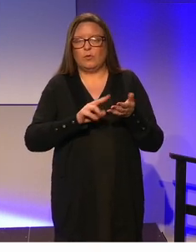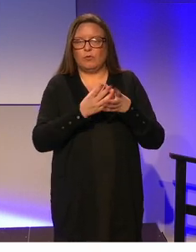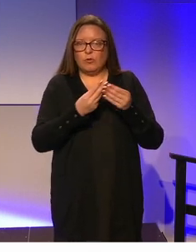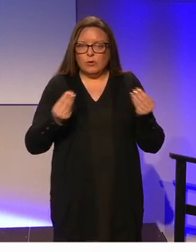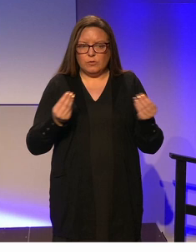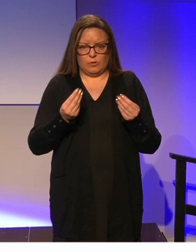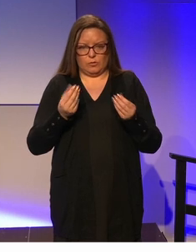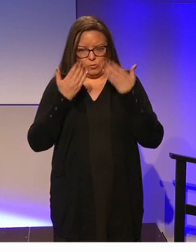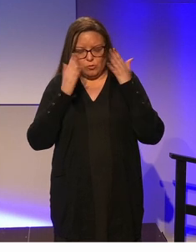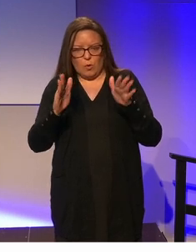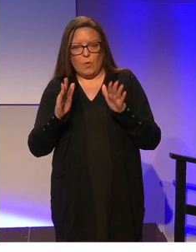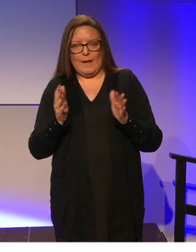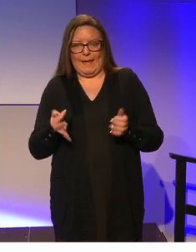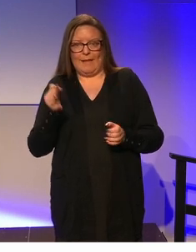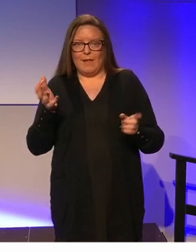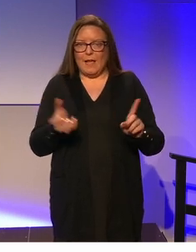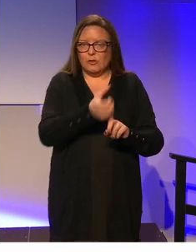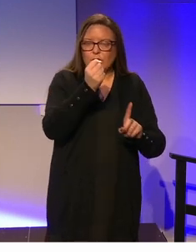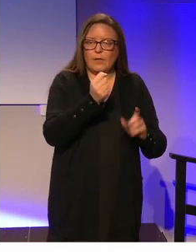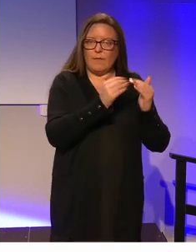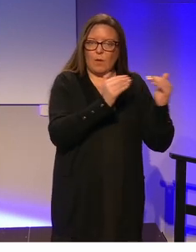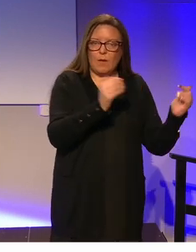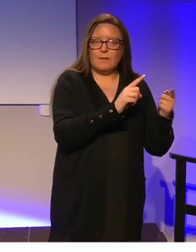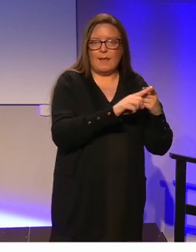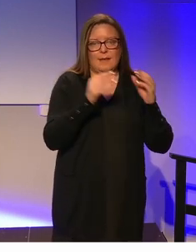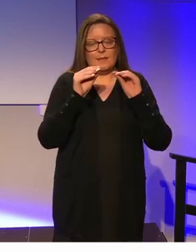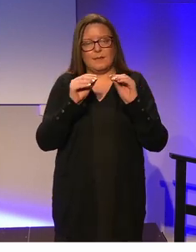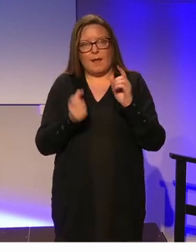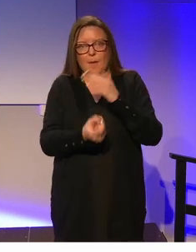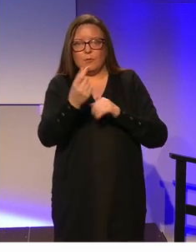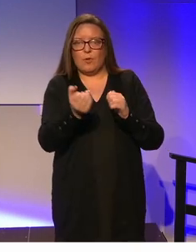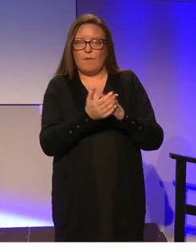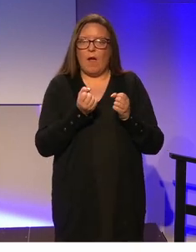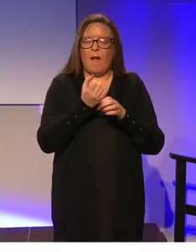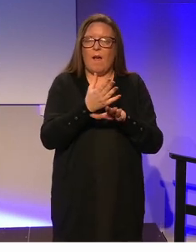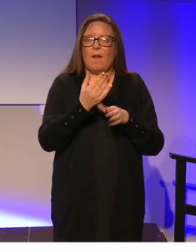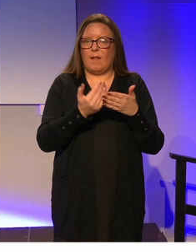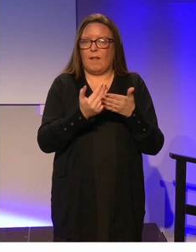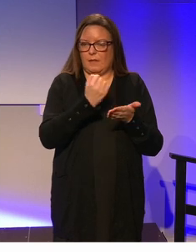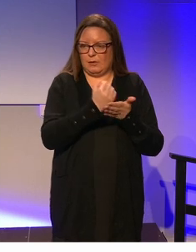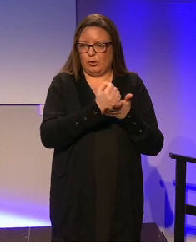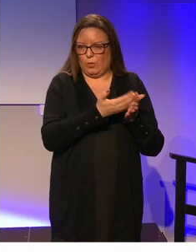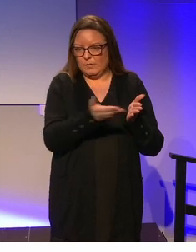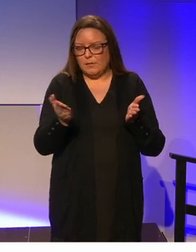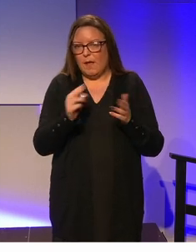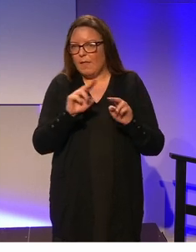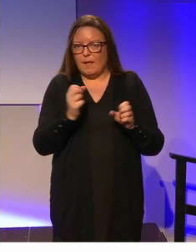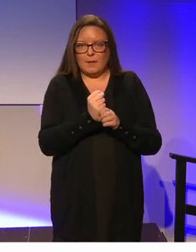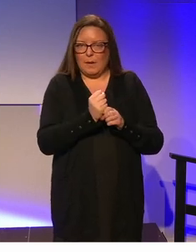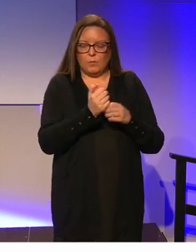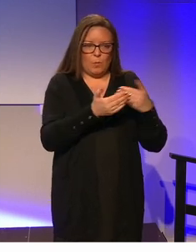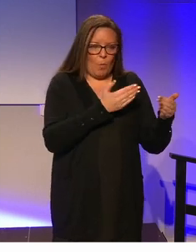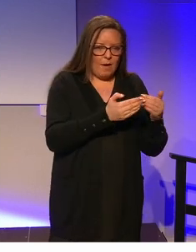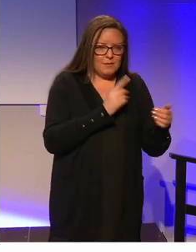we achieve equality of educational opportunities for all learners. So, it's not about being the what,